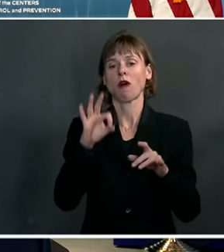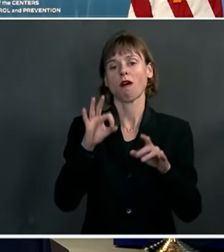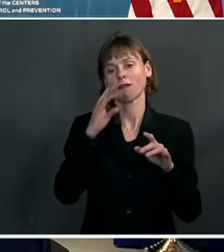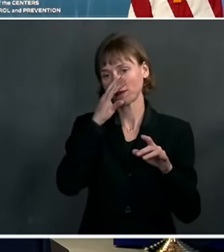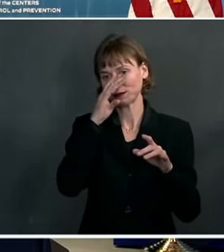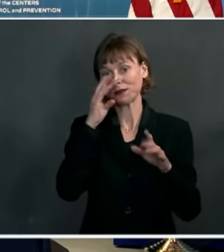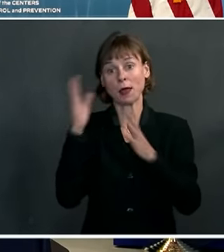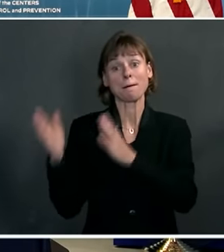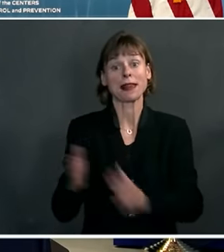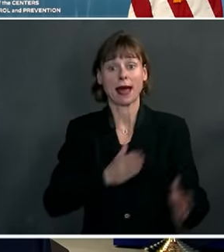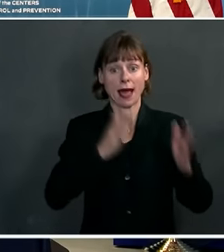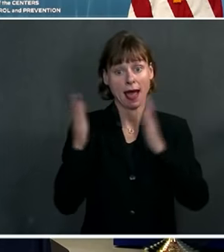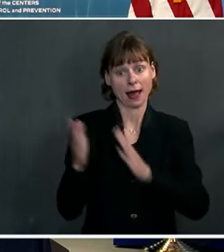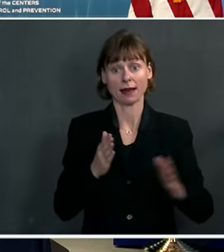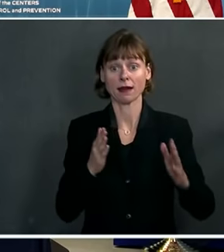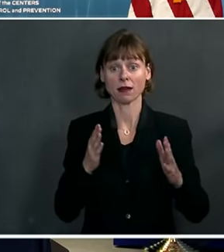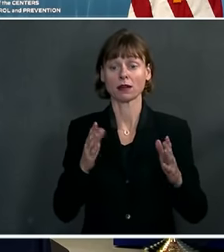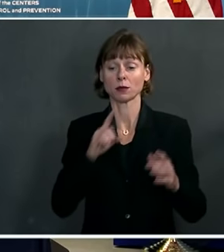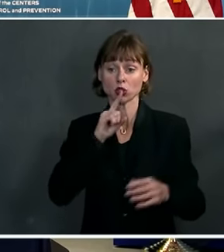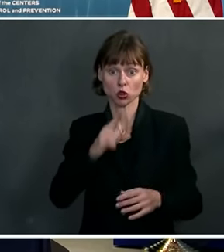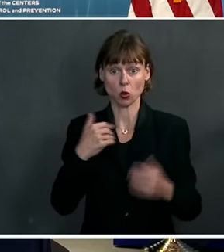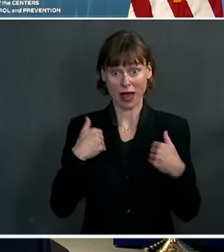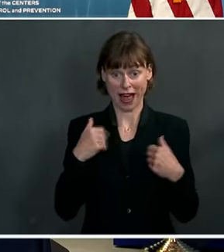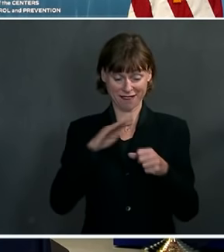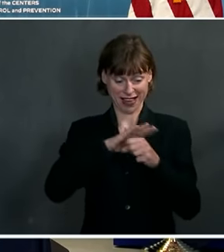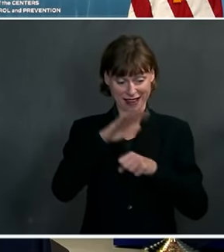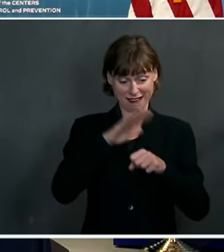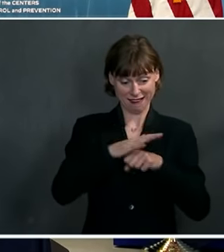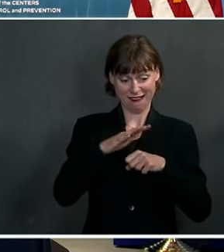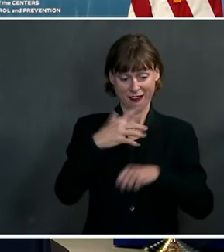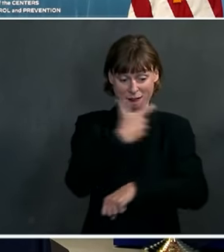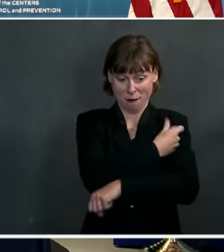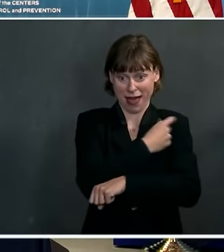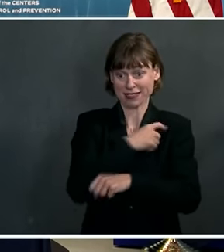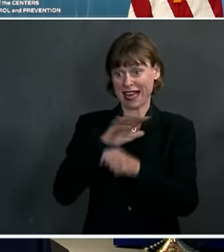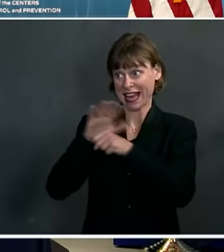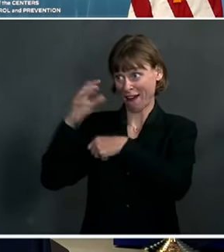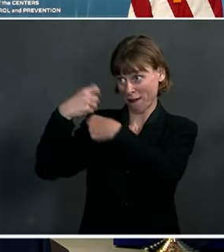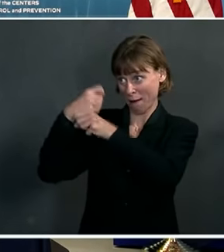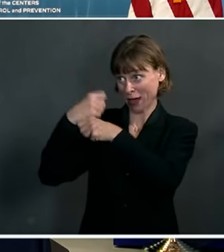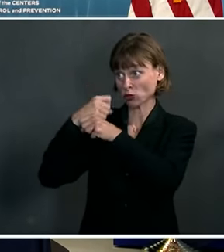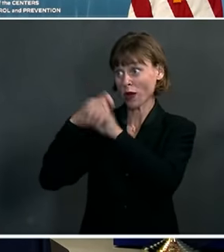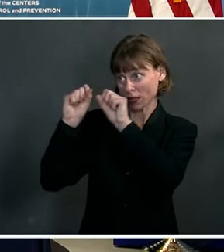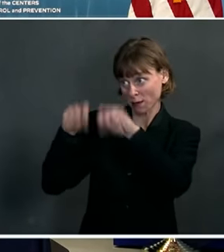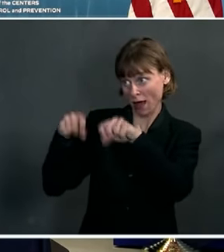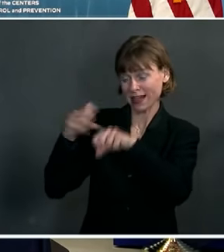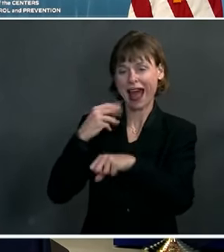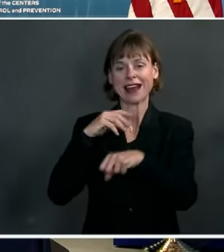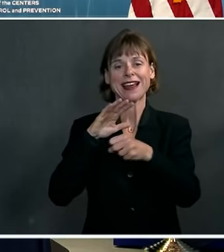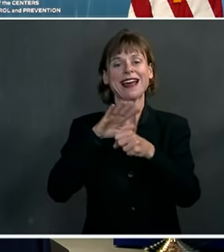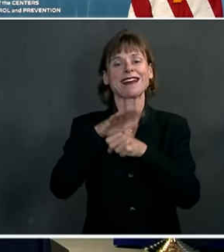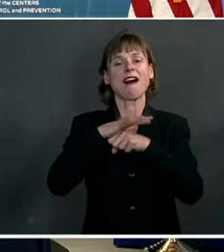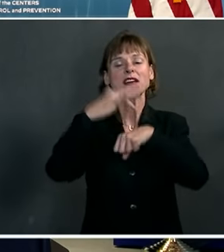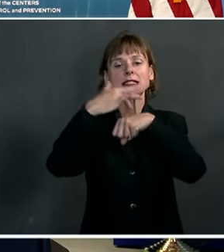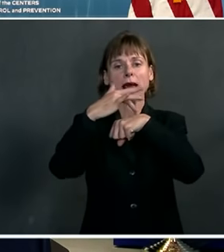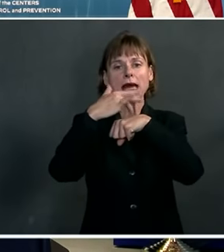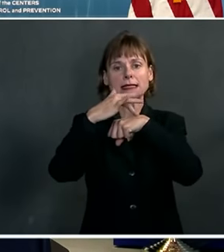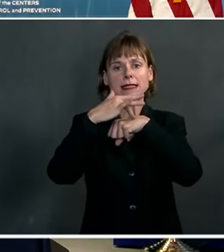and making sure we have sufficient vaccines, sufficient manufacturing capacity, and enough space in our